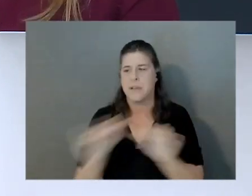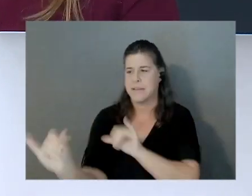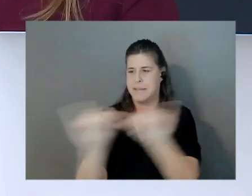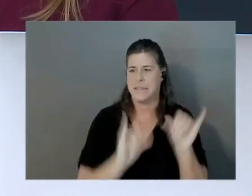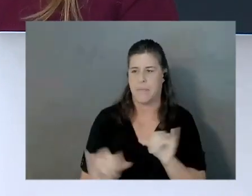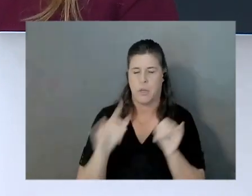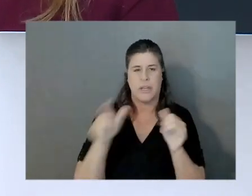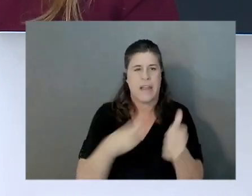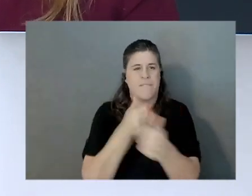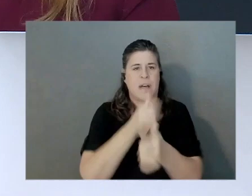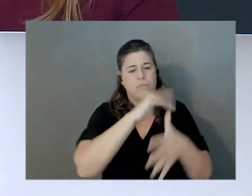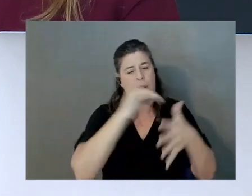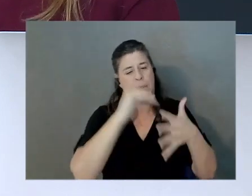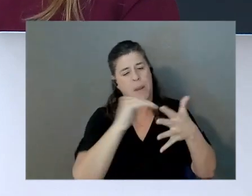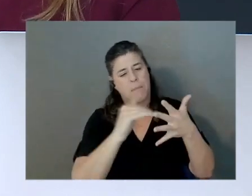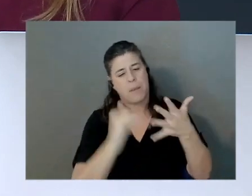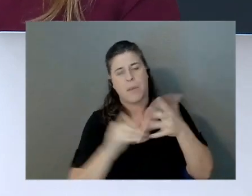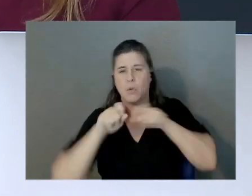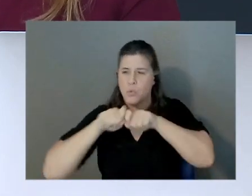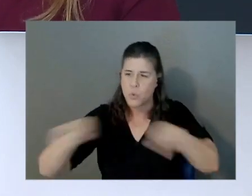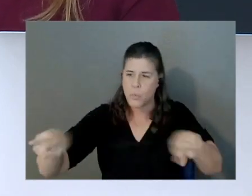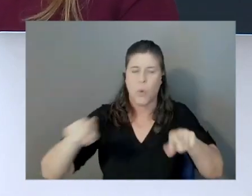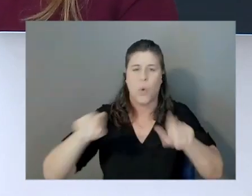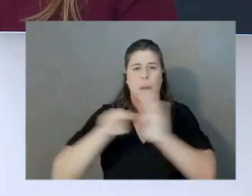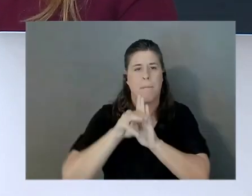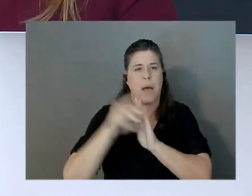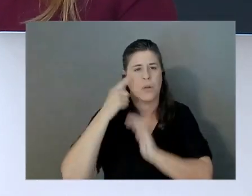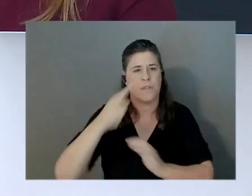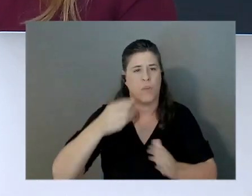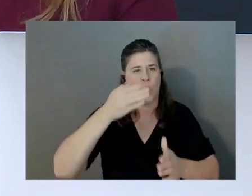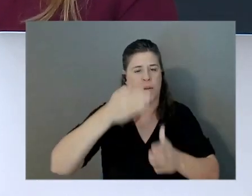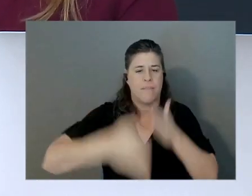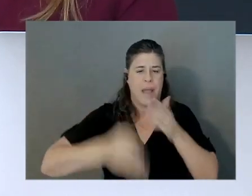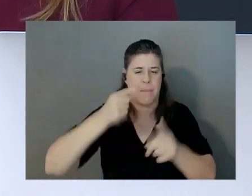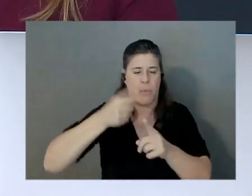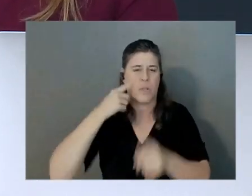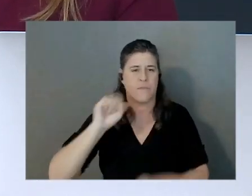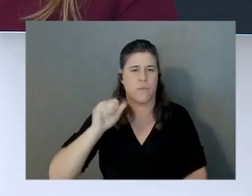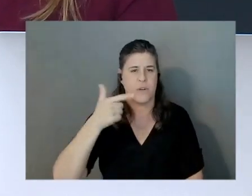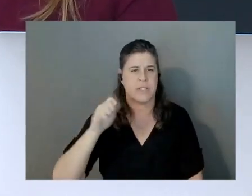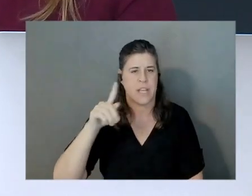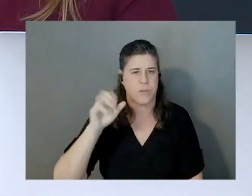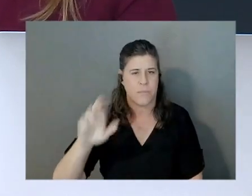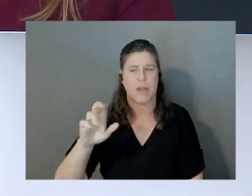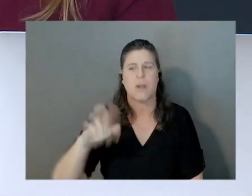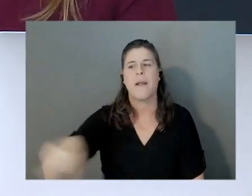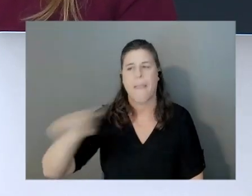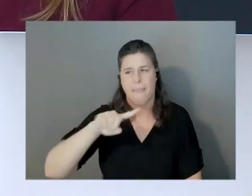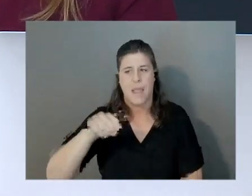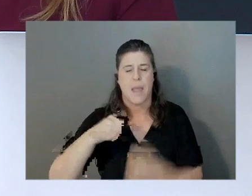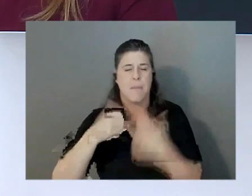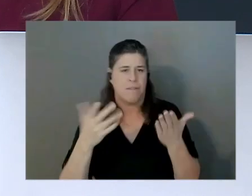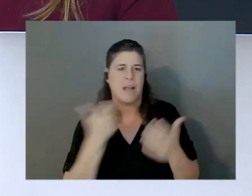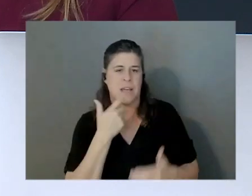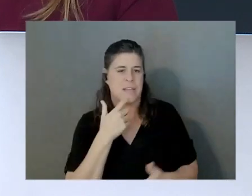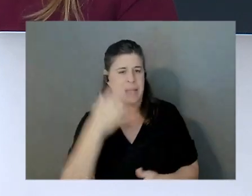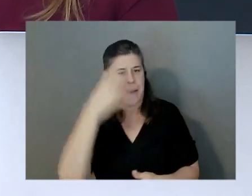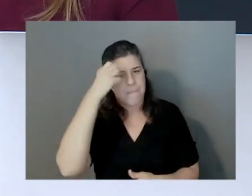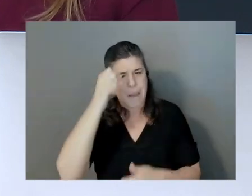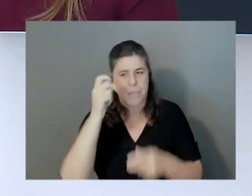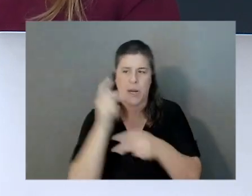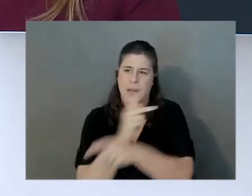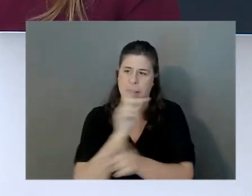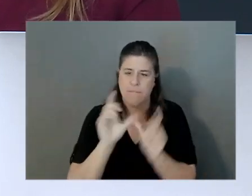steps to deploy models on endpoints on SageMaker. And they basically provide, as I said, memory configuration and then